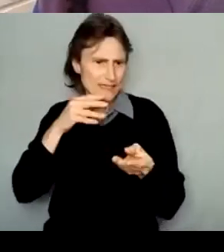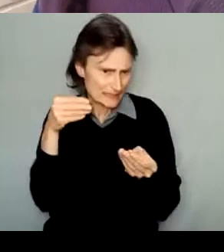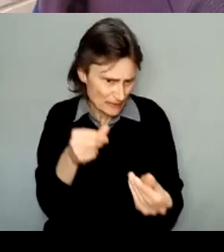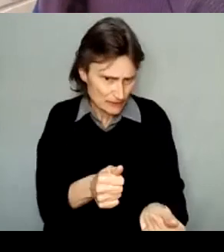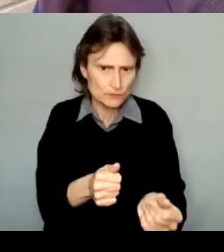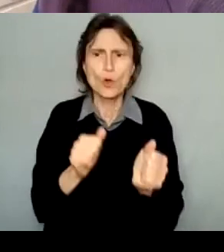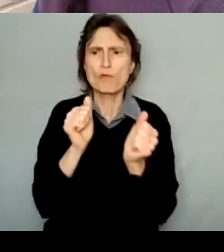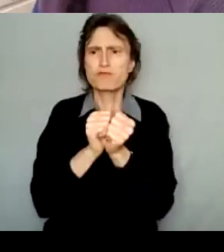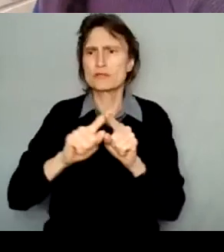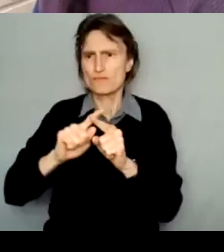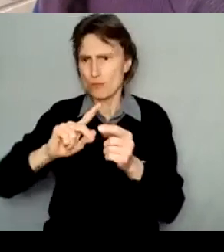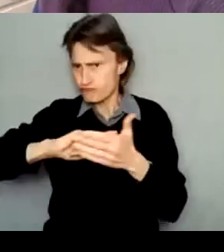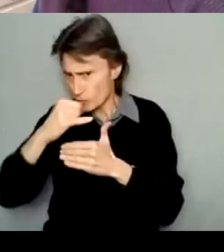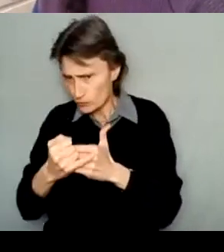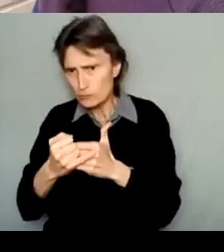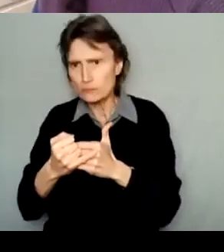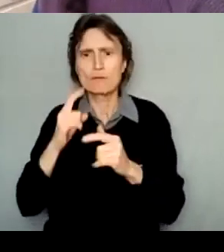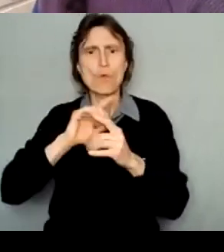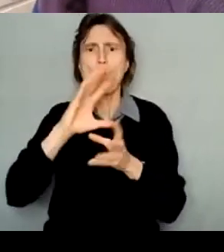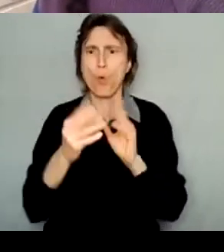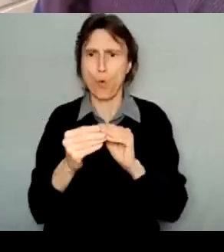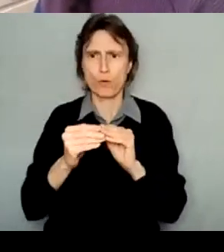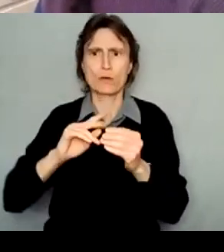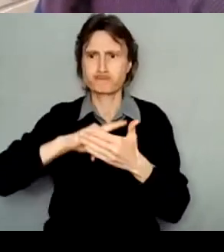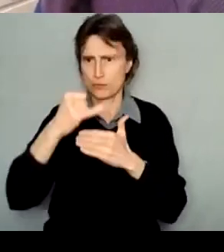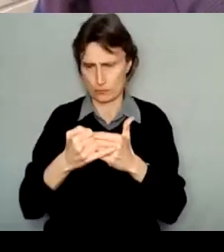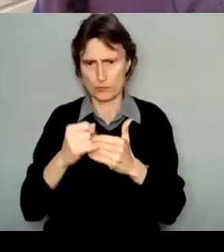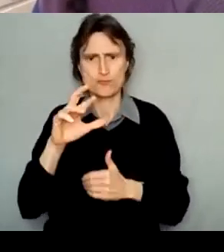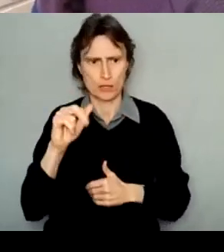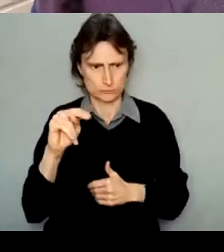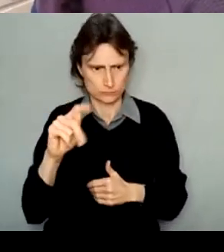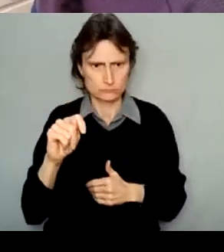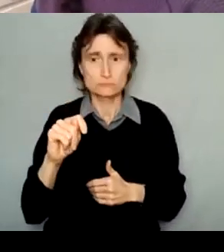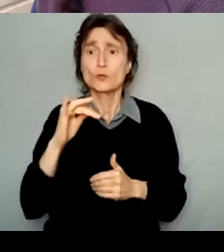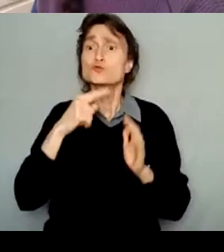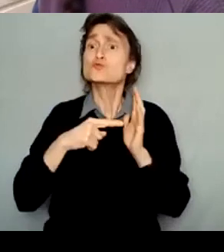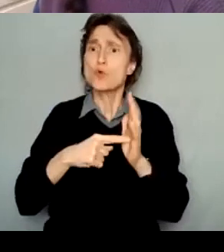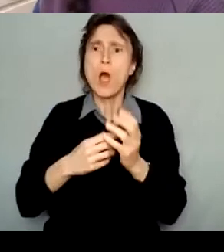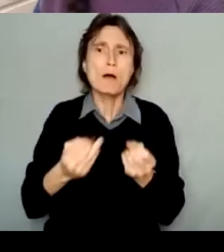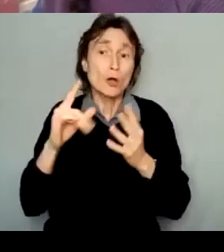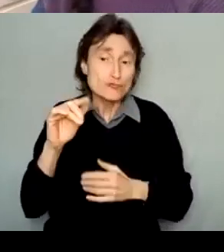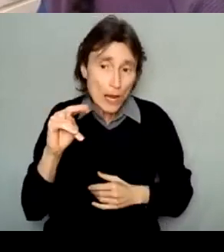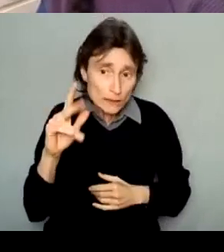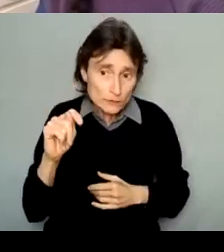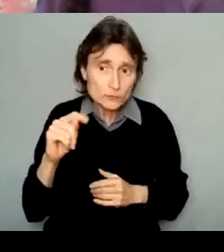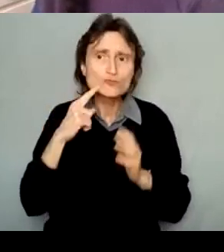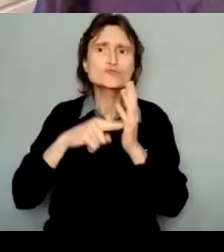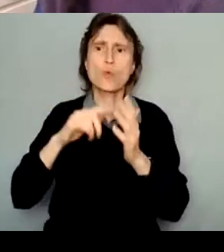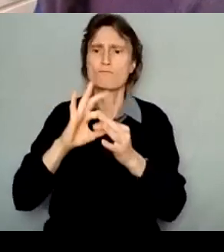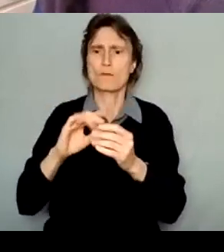your project from the total grant amount. So in order to show the amounts of the grant that were spent on materials,